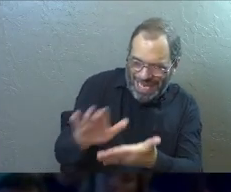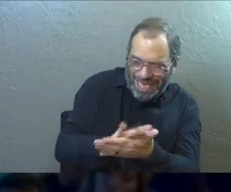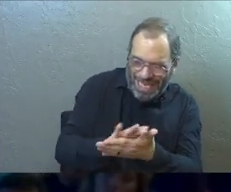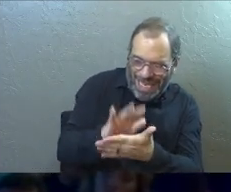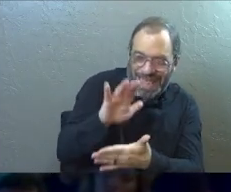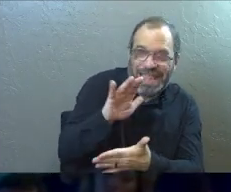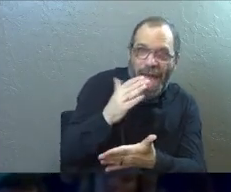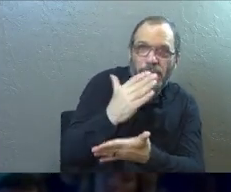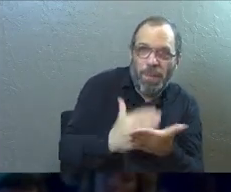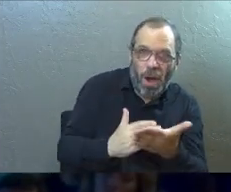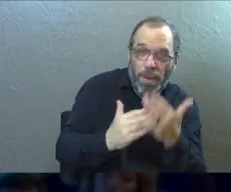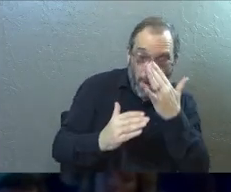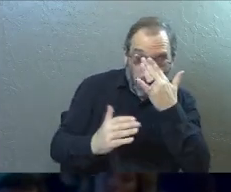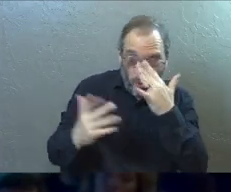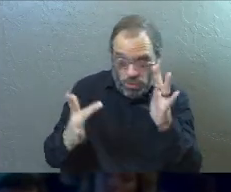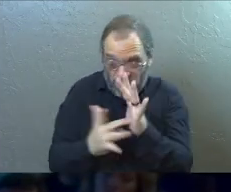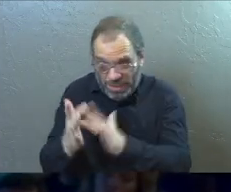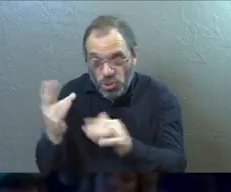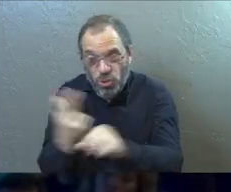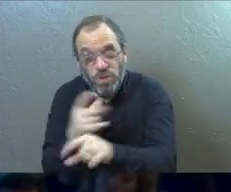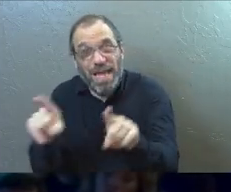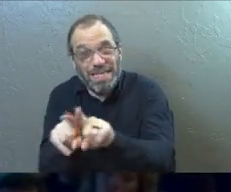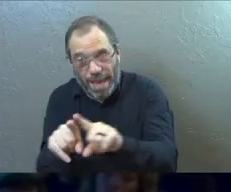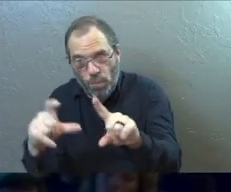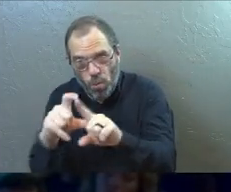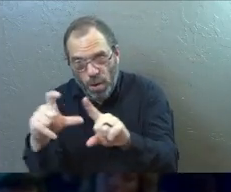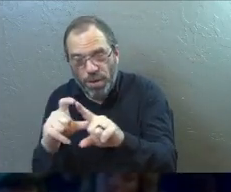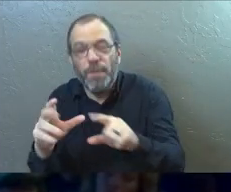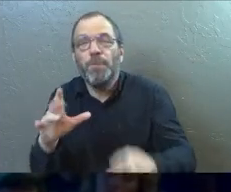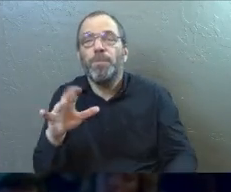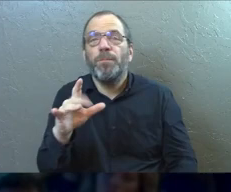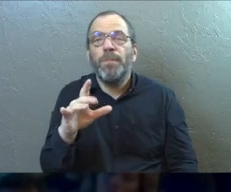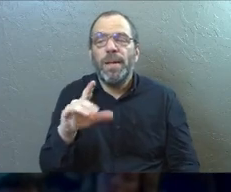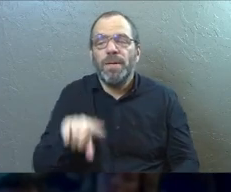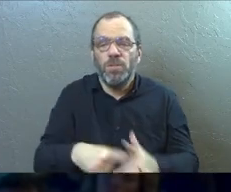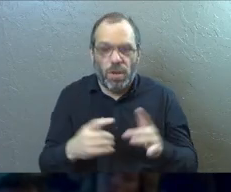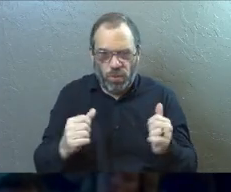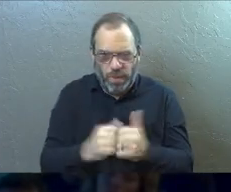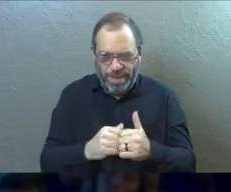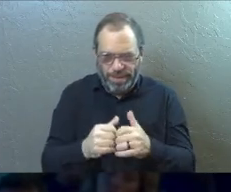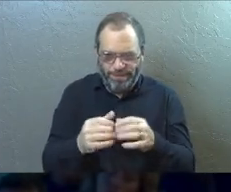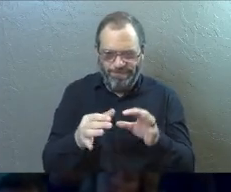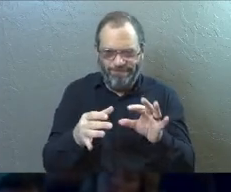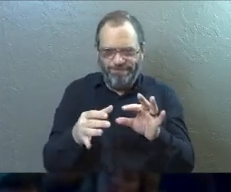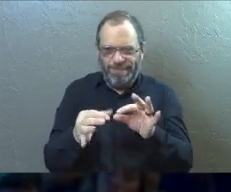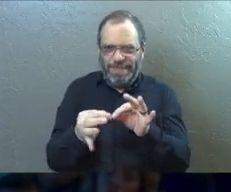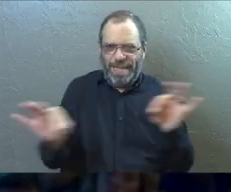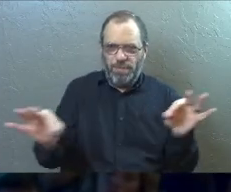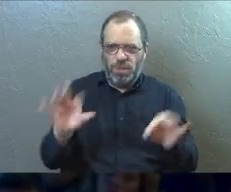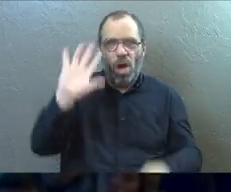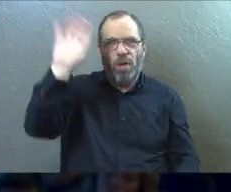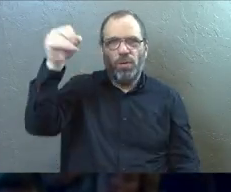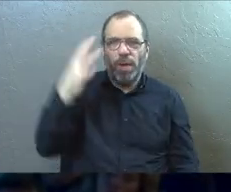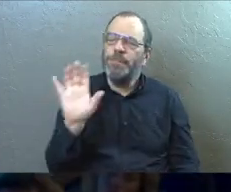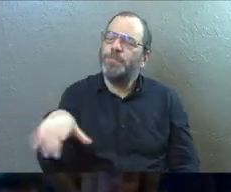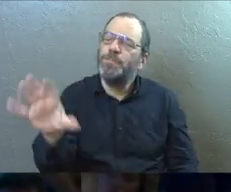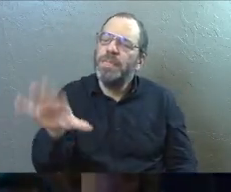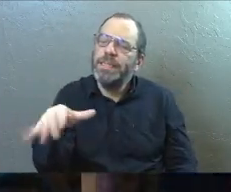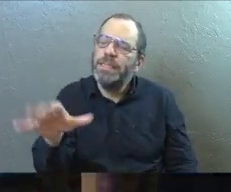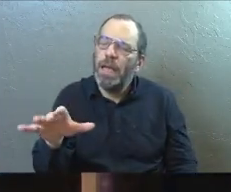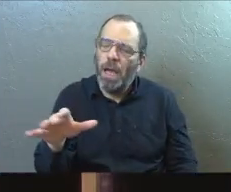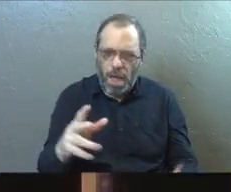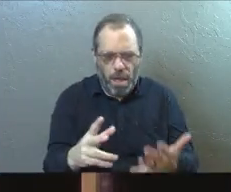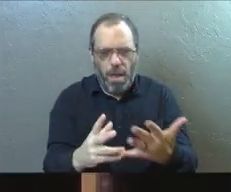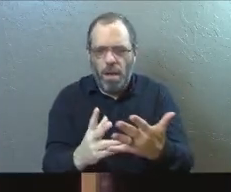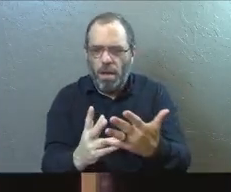that world. And so he uses the same word for both here. And he begins with this statement of grace to his disciples. He's like, listen,